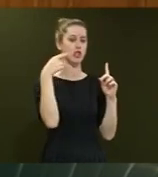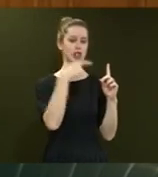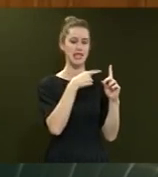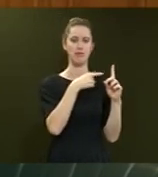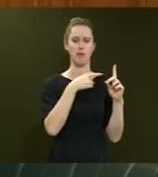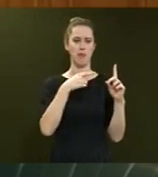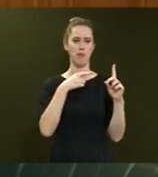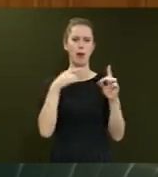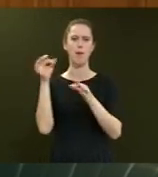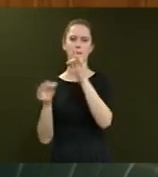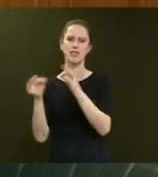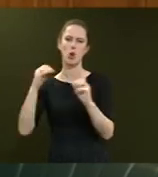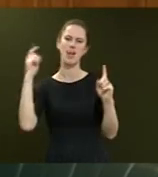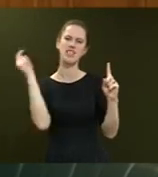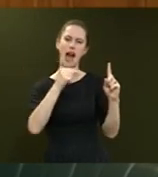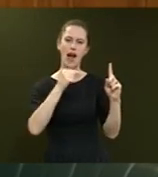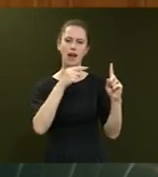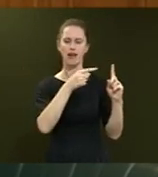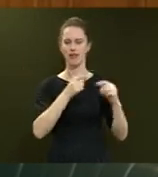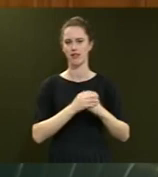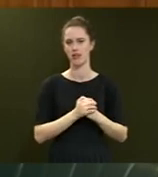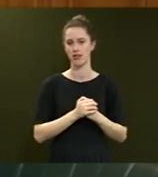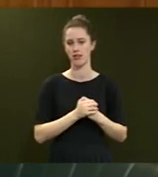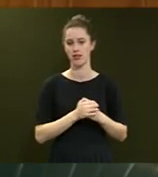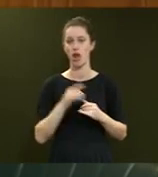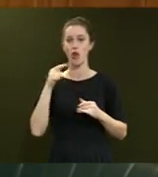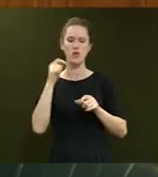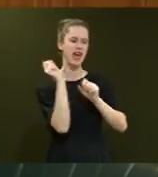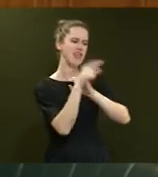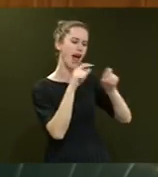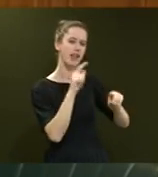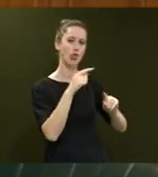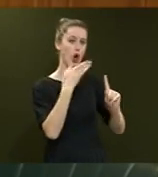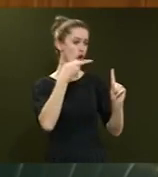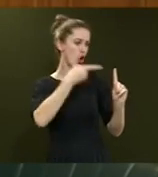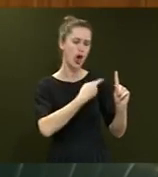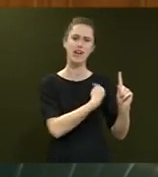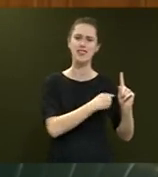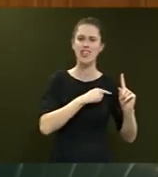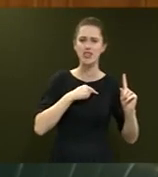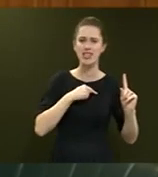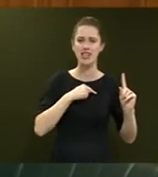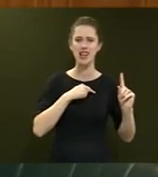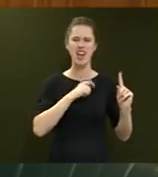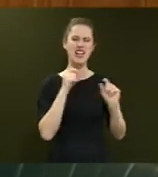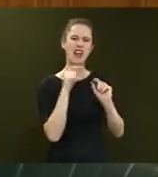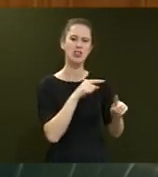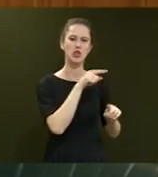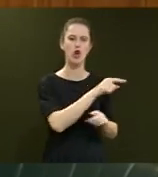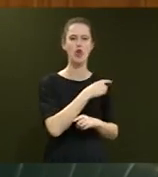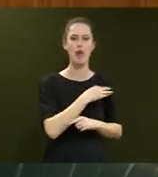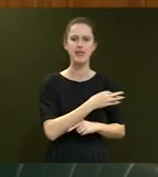the subject of political attack. Those have been attacks on her integrity, attacks on her